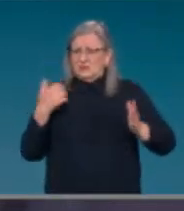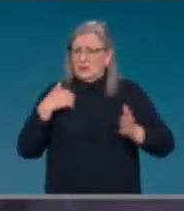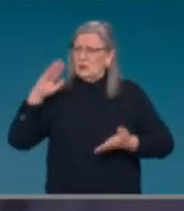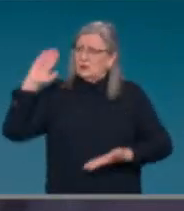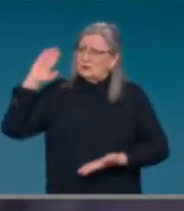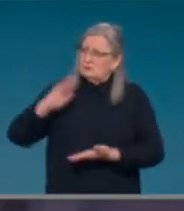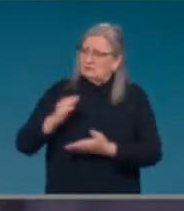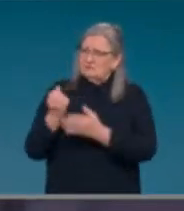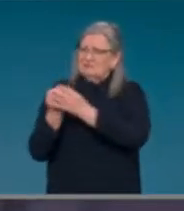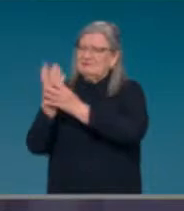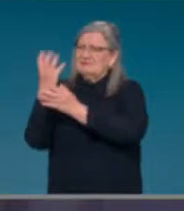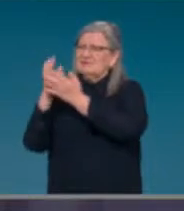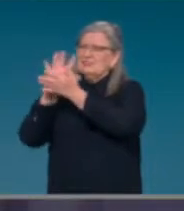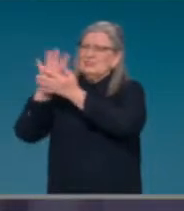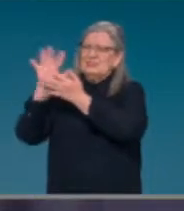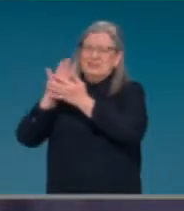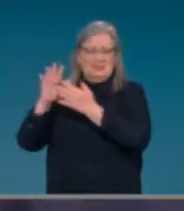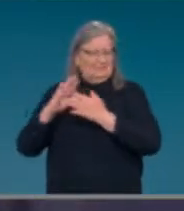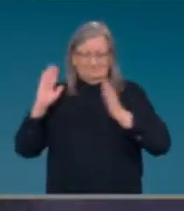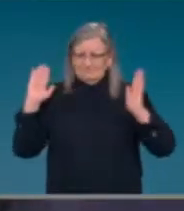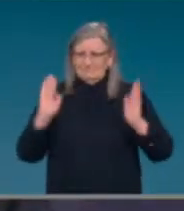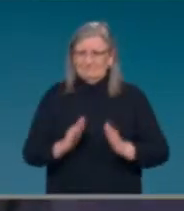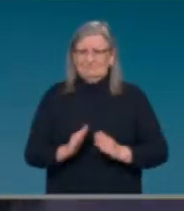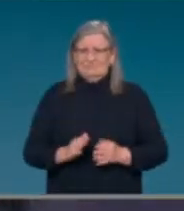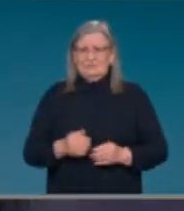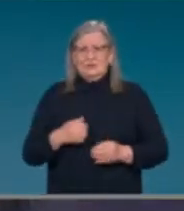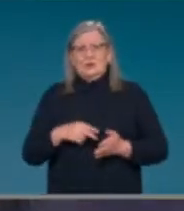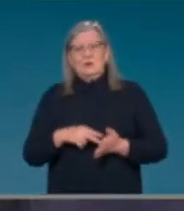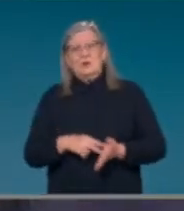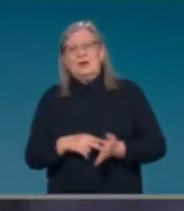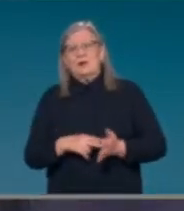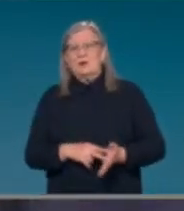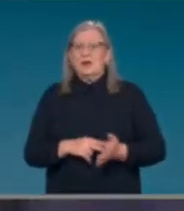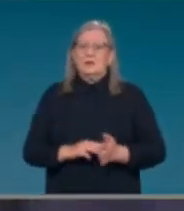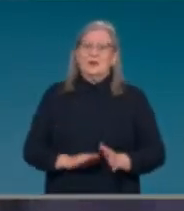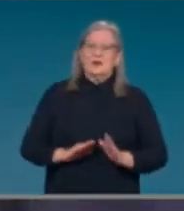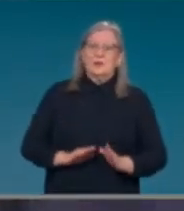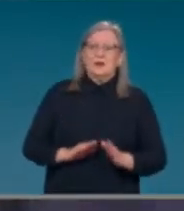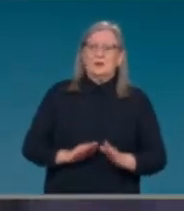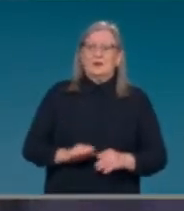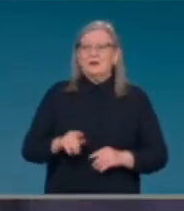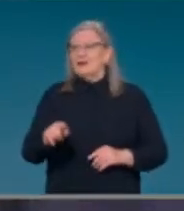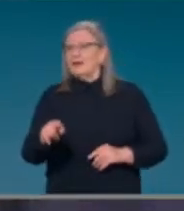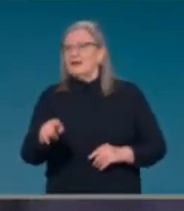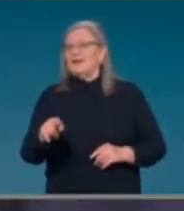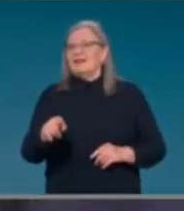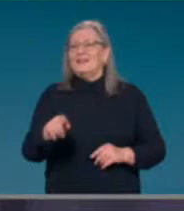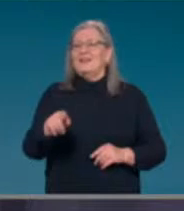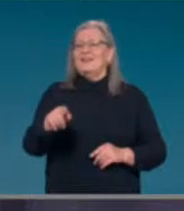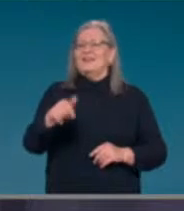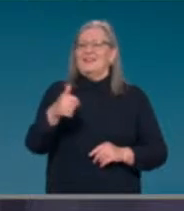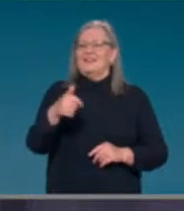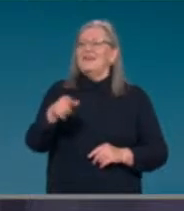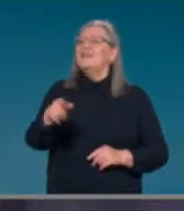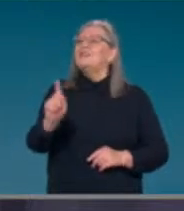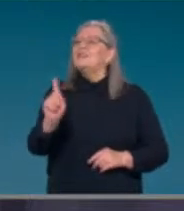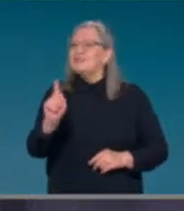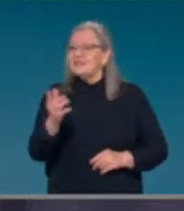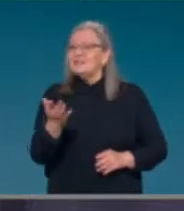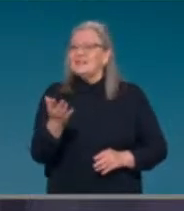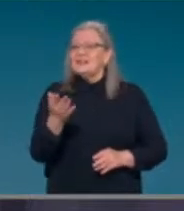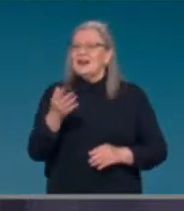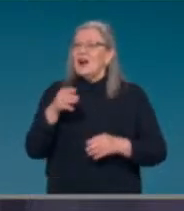I've been waiting my chance to say all that. Thanks, Vince. Um, just two quick ones. Um, one on the rapid tests, um,